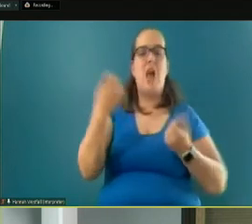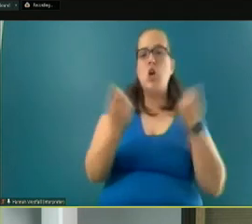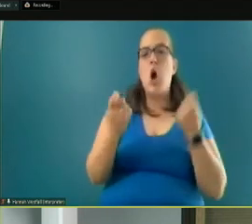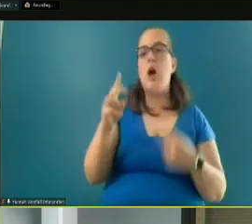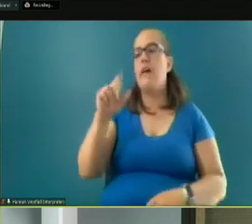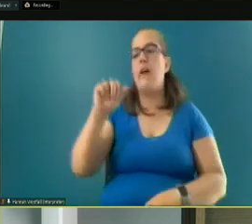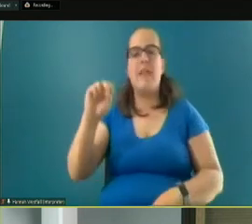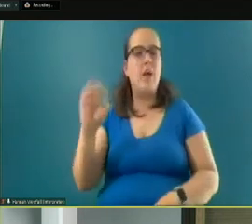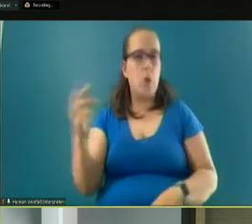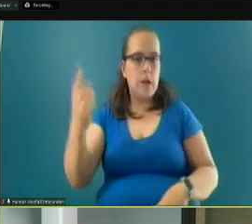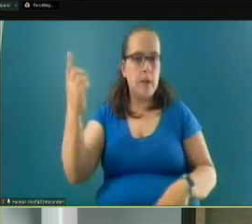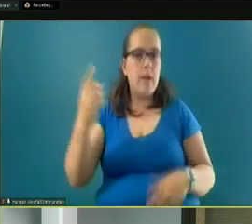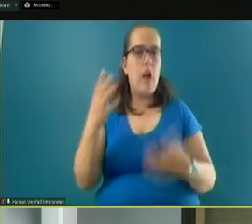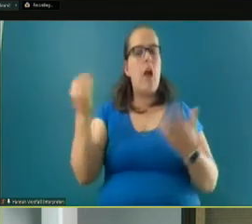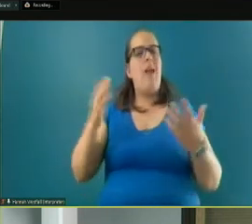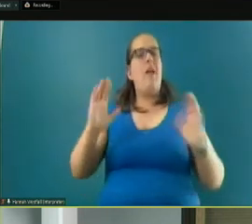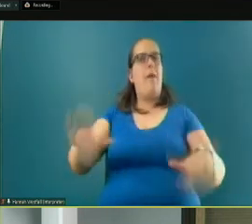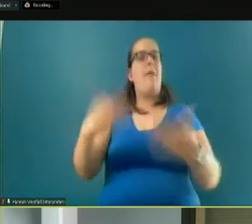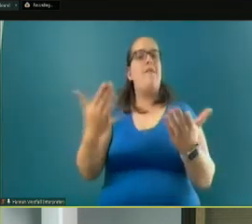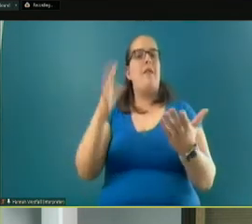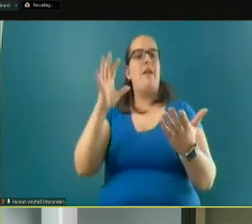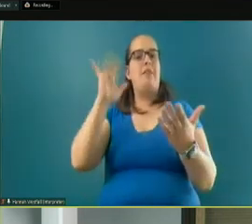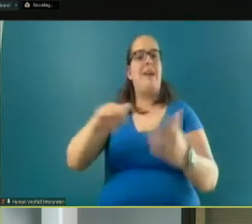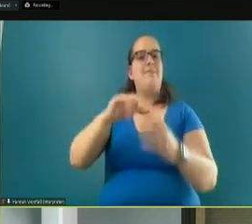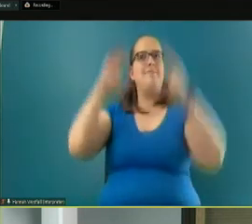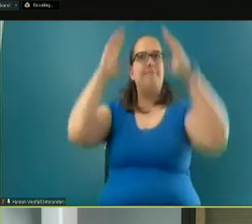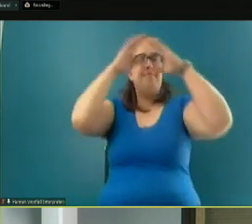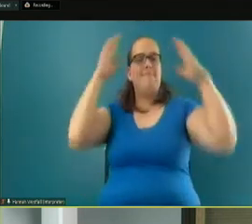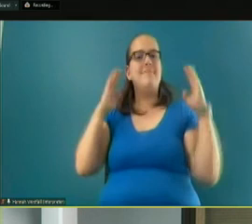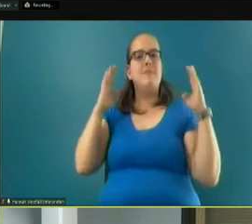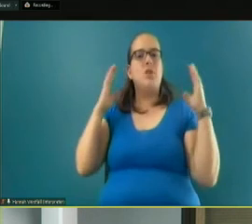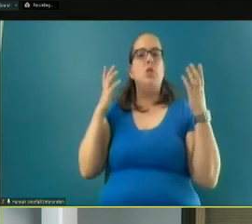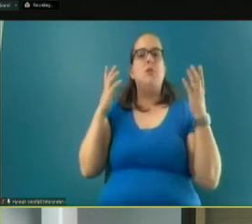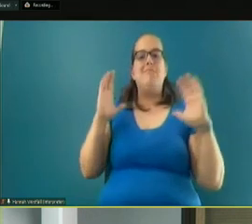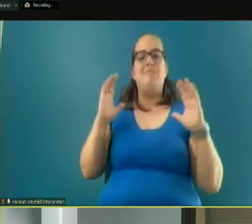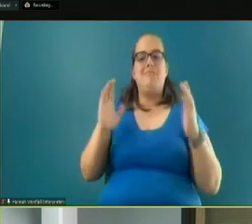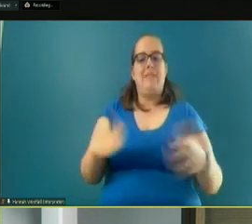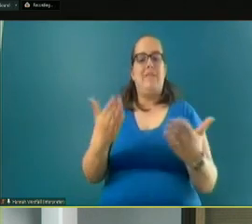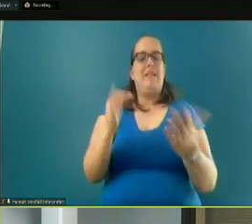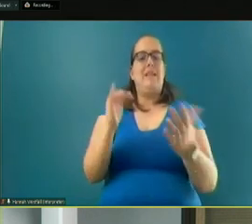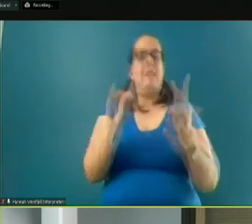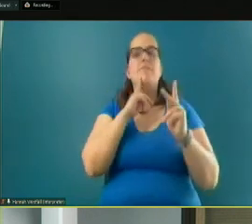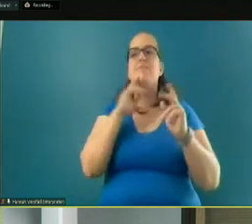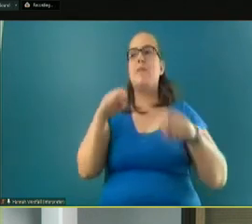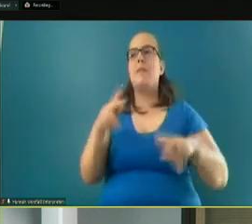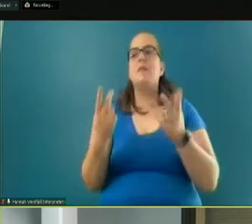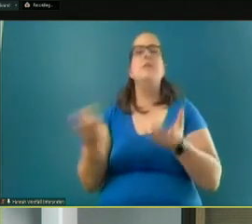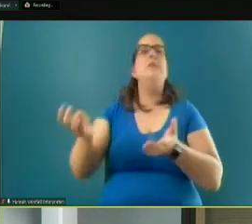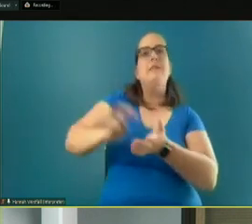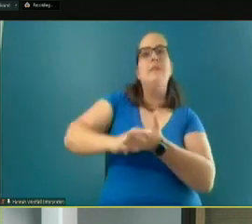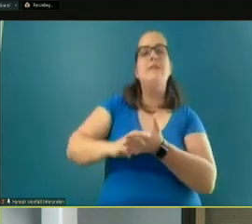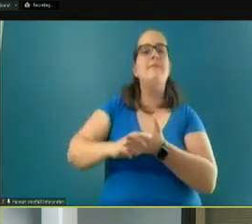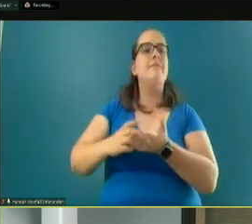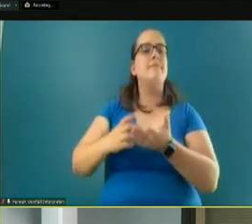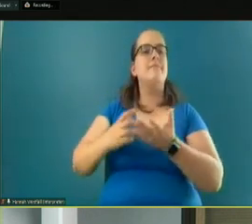And to provide that shelter gives these people a place to get back on their feet and get back into the community, and the